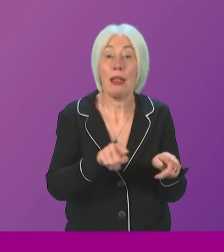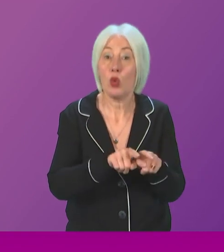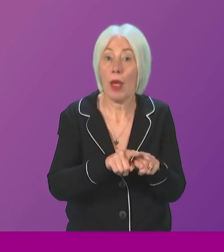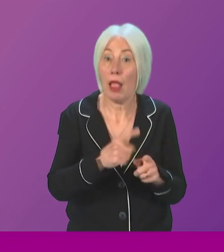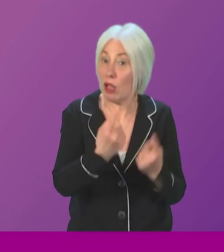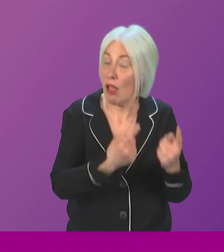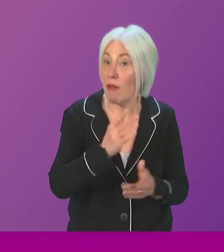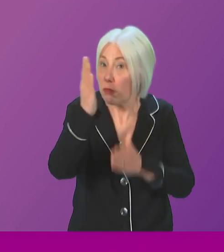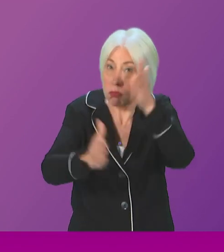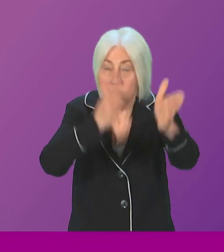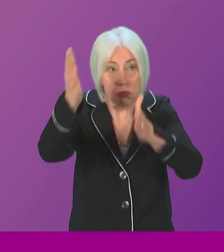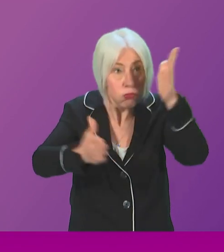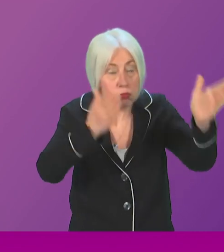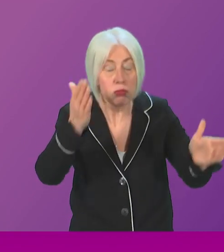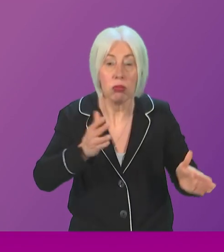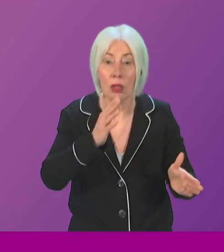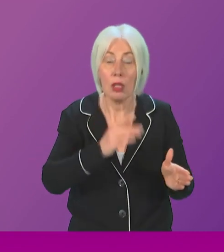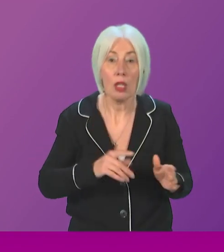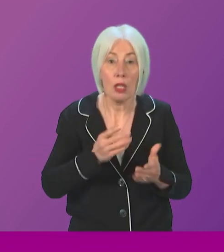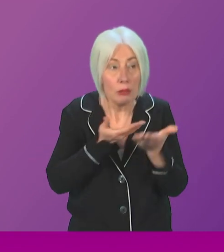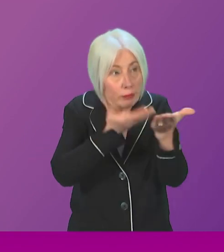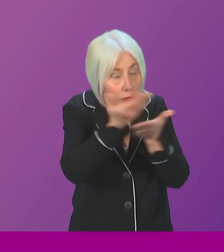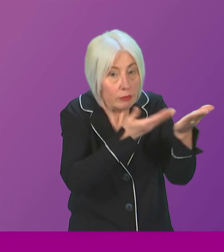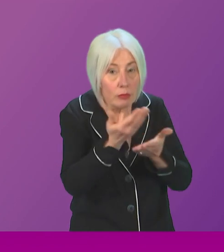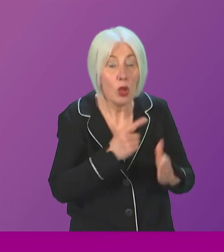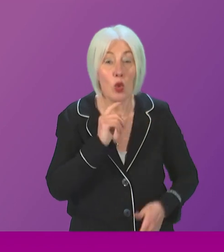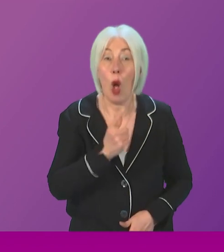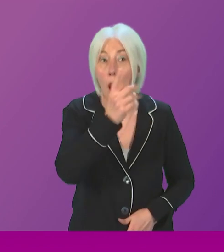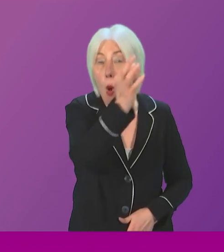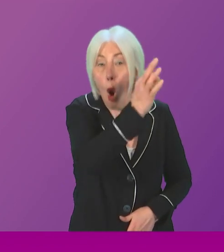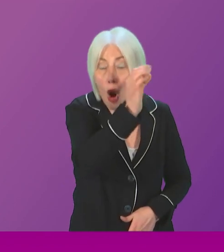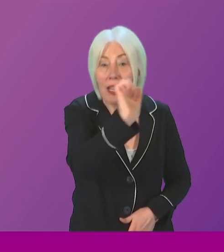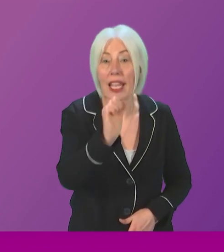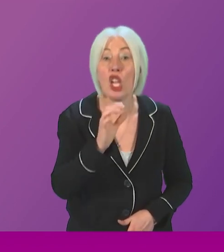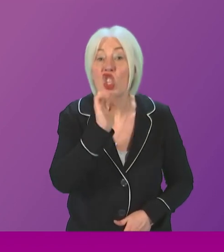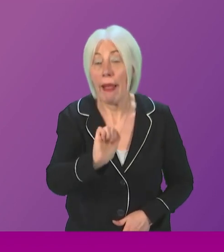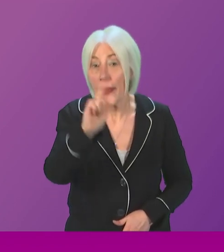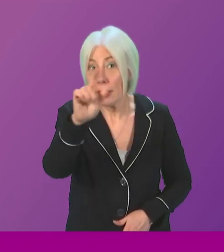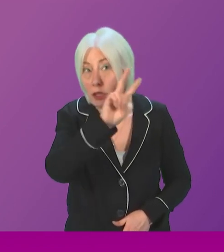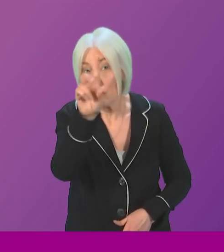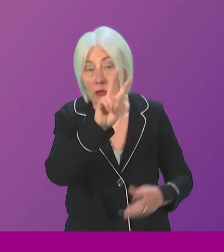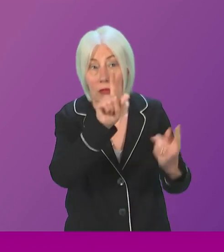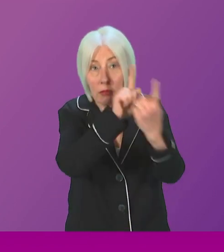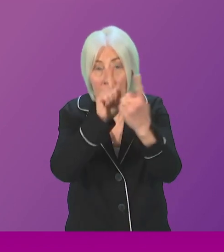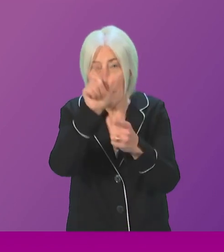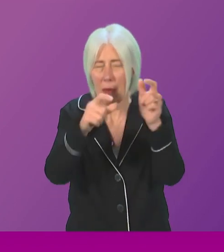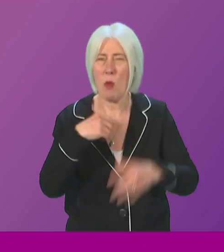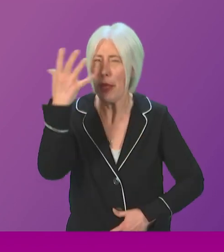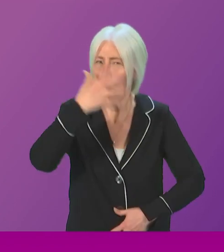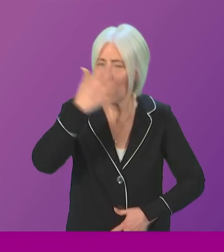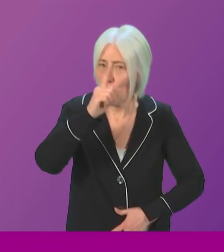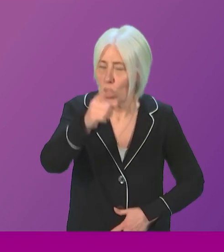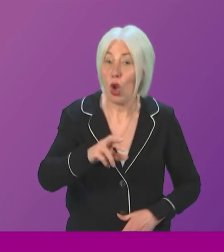personally. She will no doubt travel right across the country, including to Orkney and Shetland, to meet with those who have expressed concerns. And together,